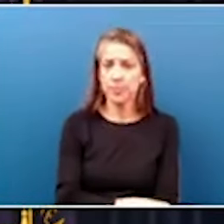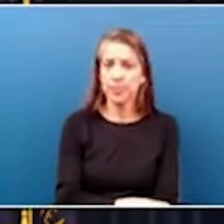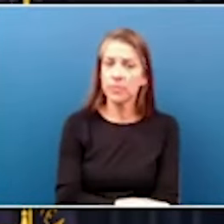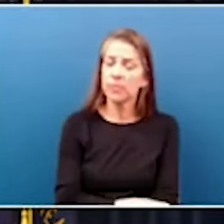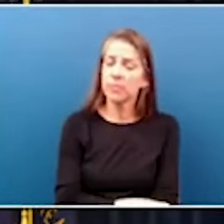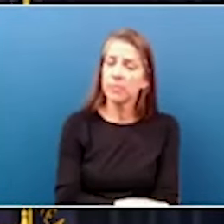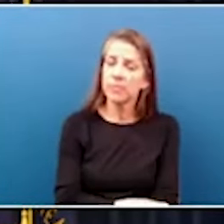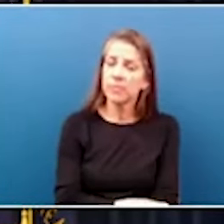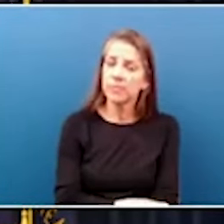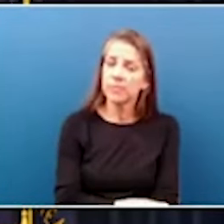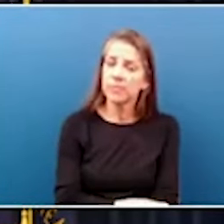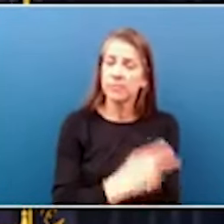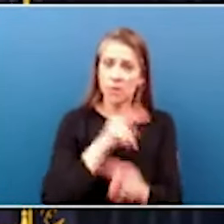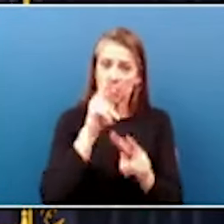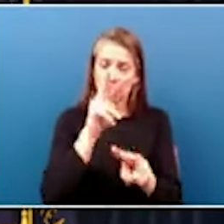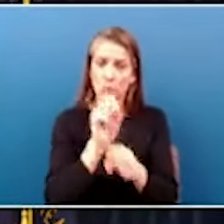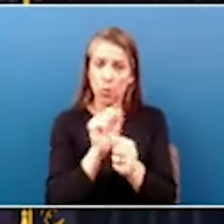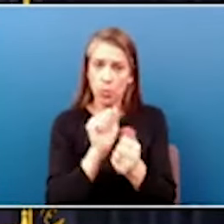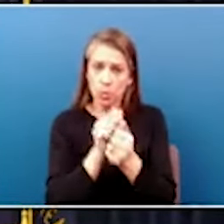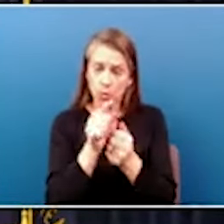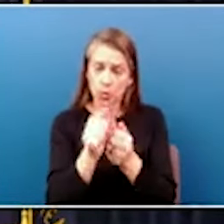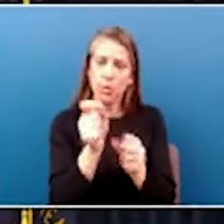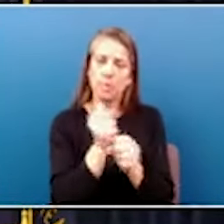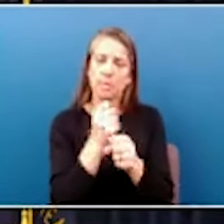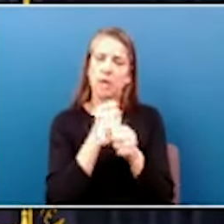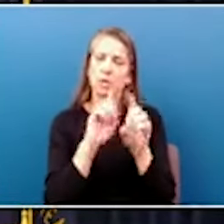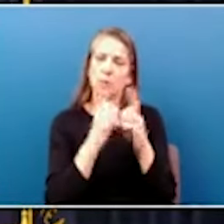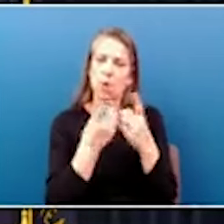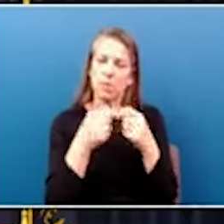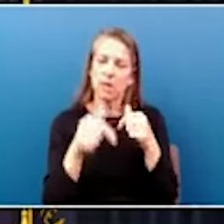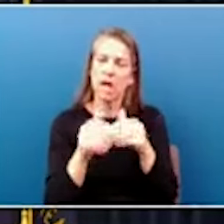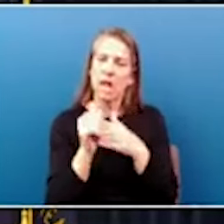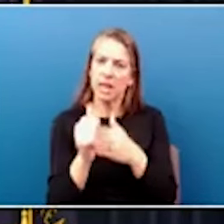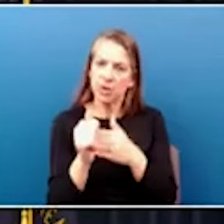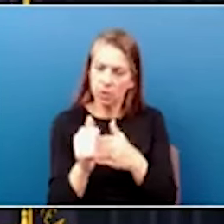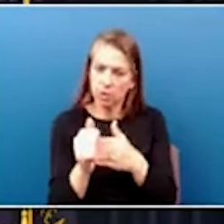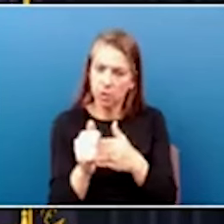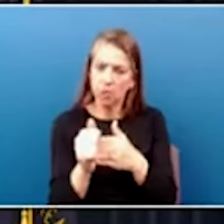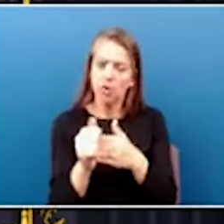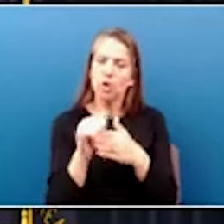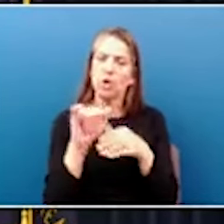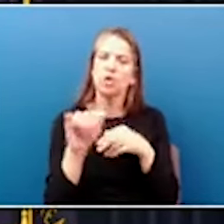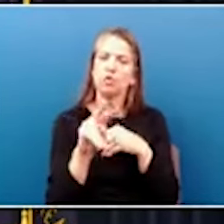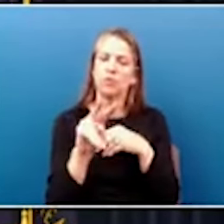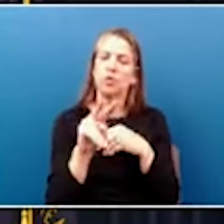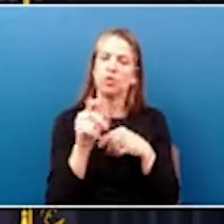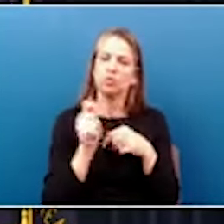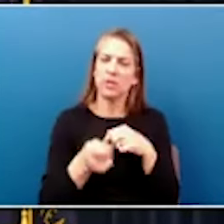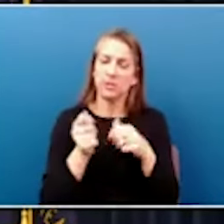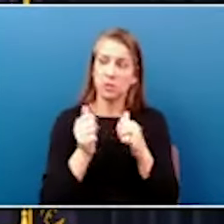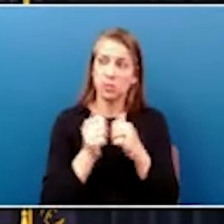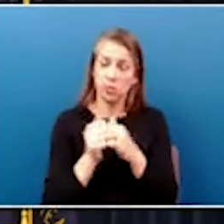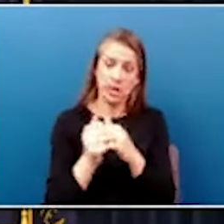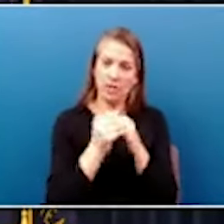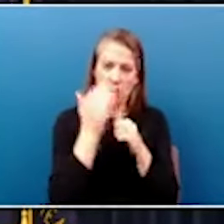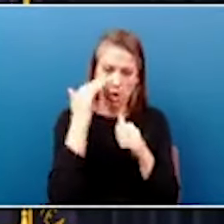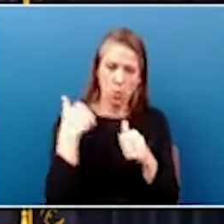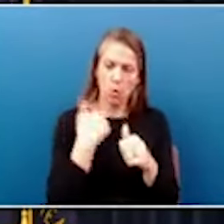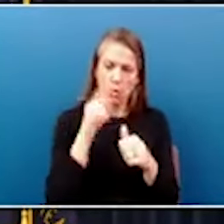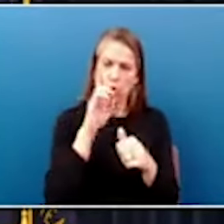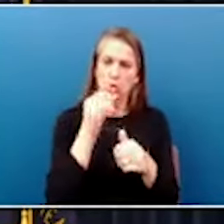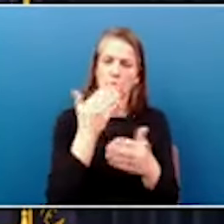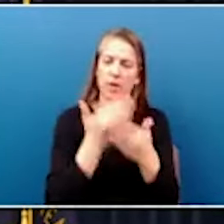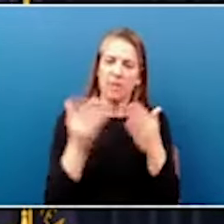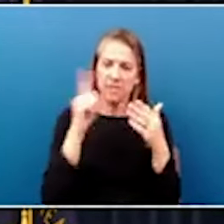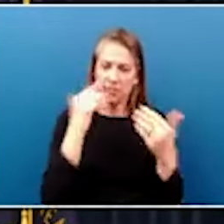I look forward to working with you and making the department a leader in juvenile justice. Together I know we will do good things for our youth and